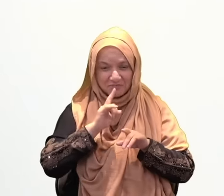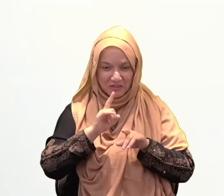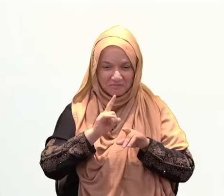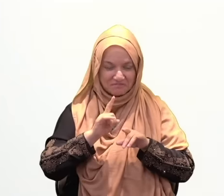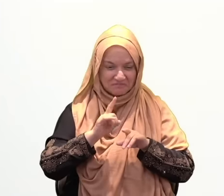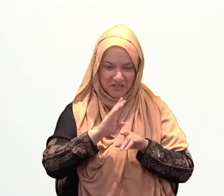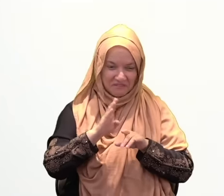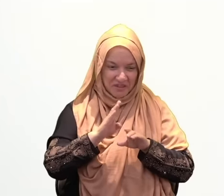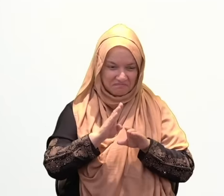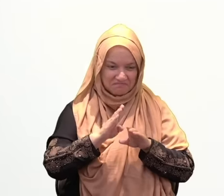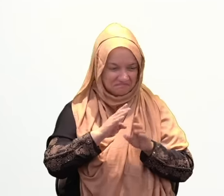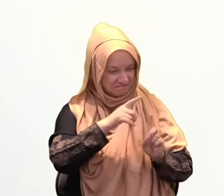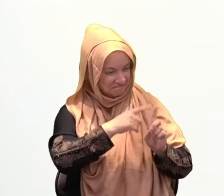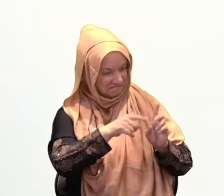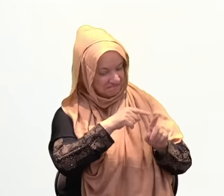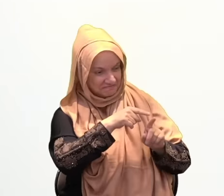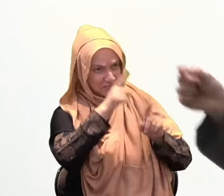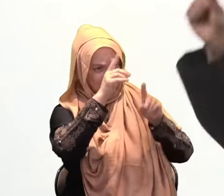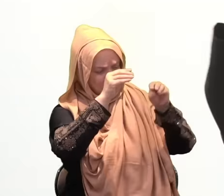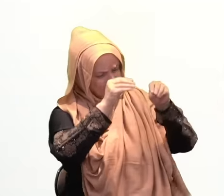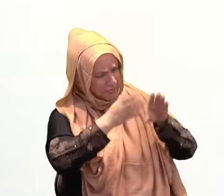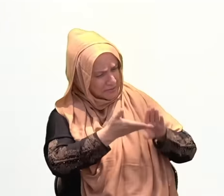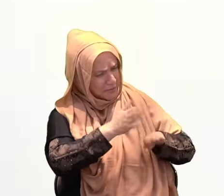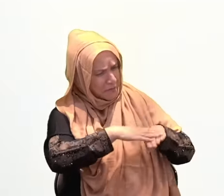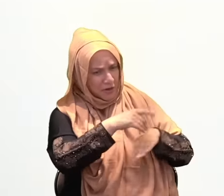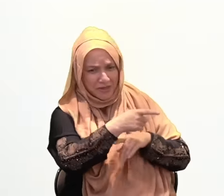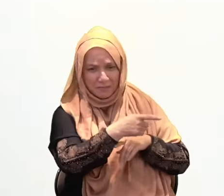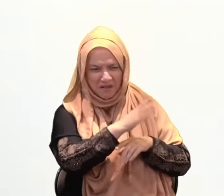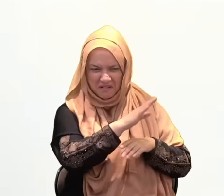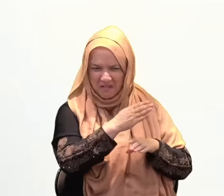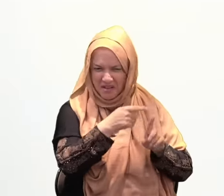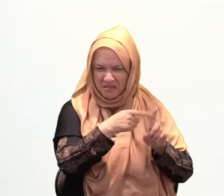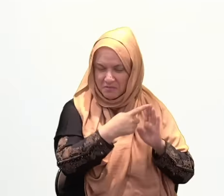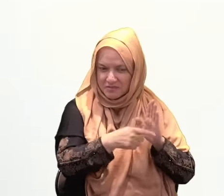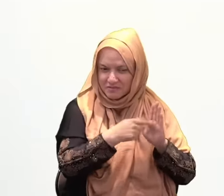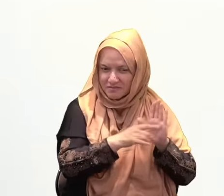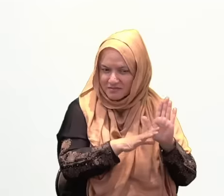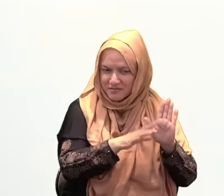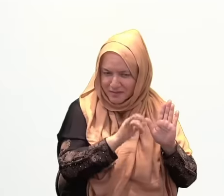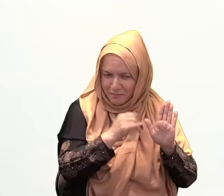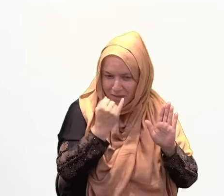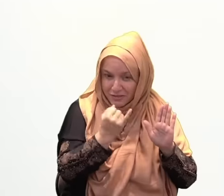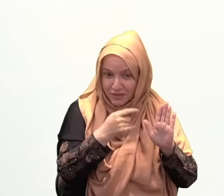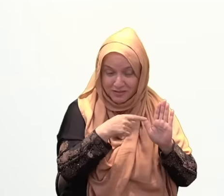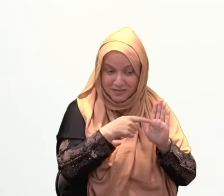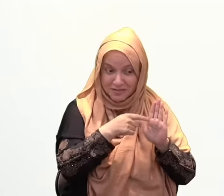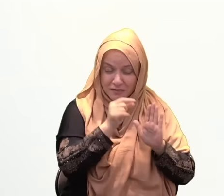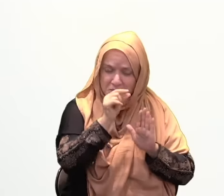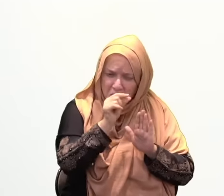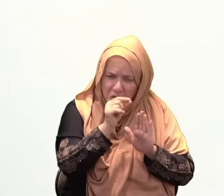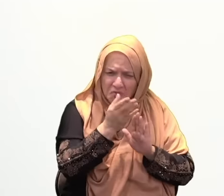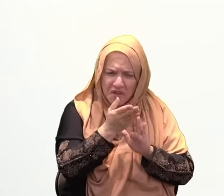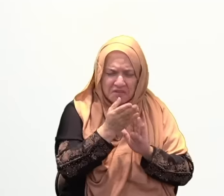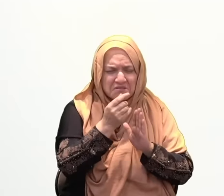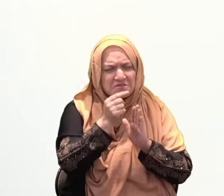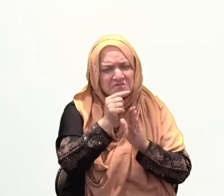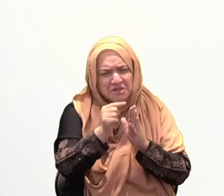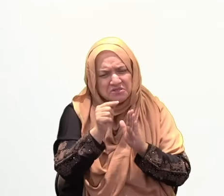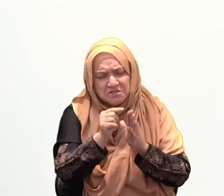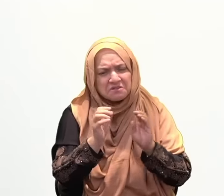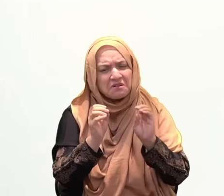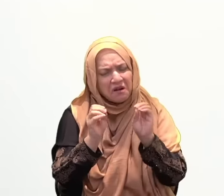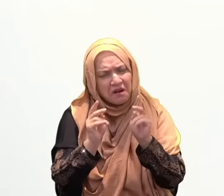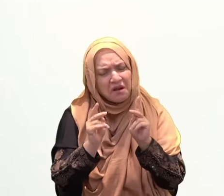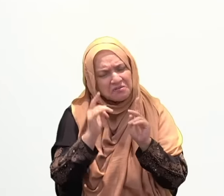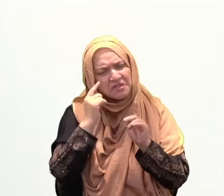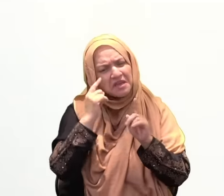And if that's with the small things, what about the big things? Right? What about the people in our lives? What about the circumstances in